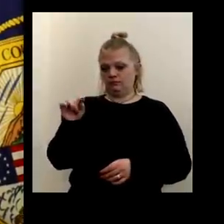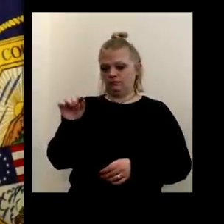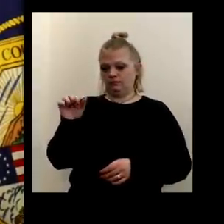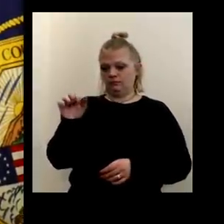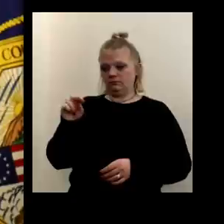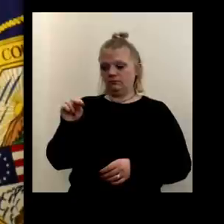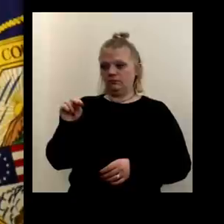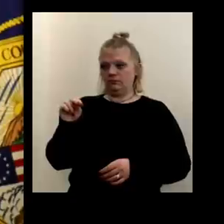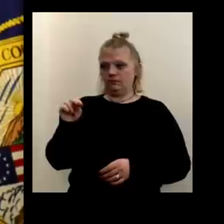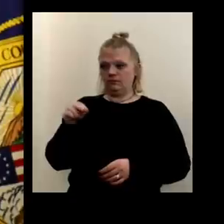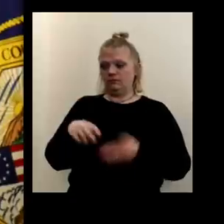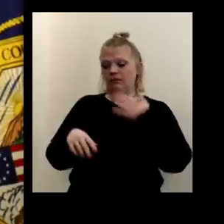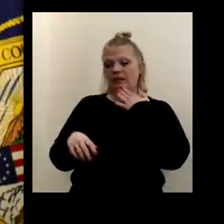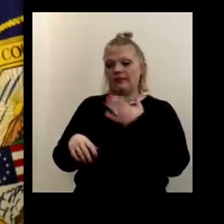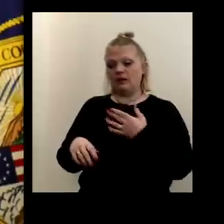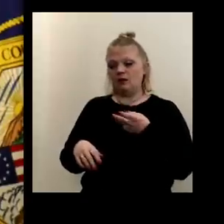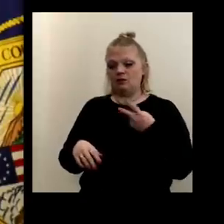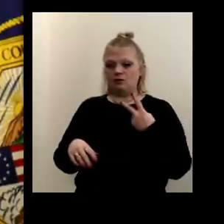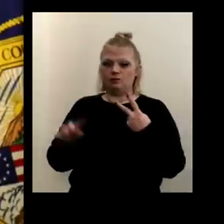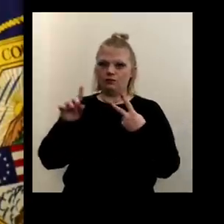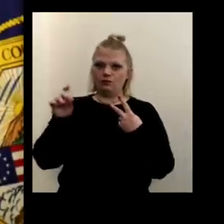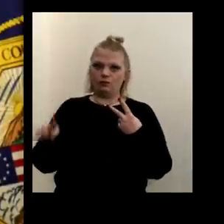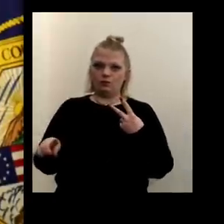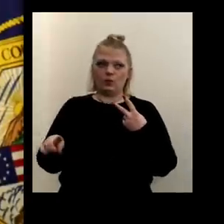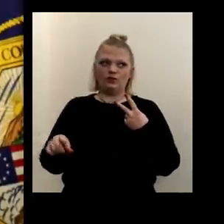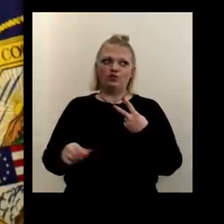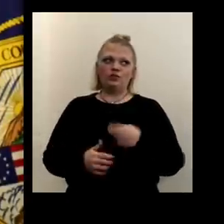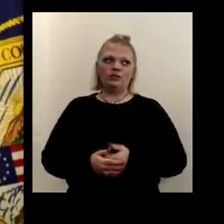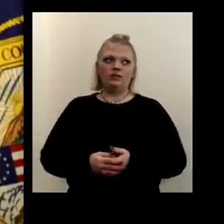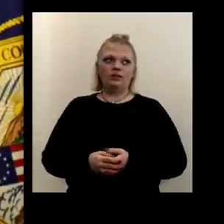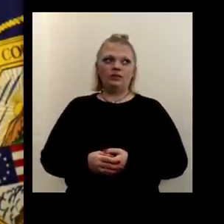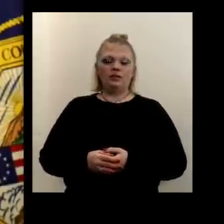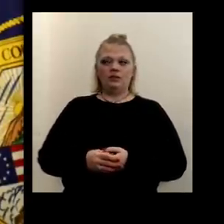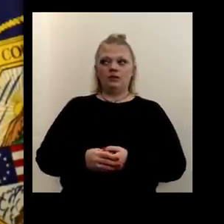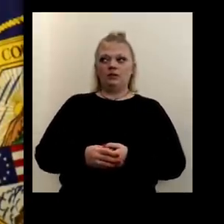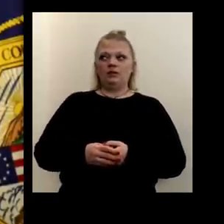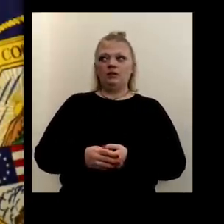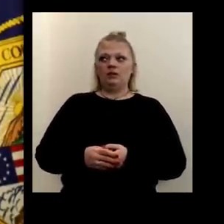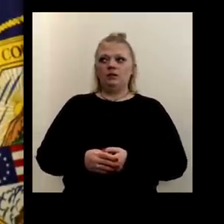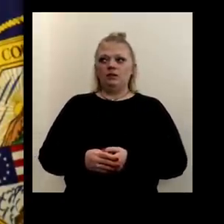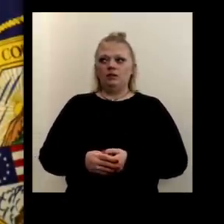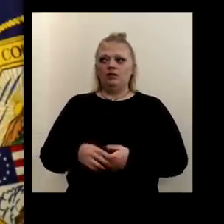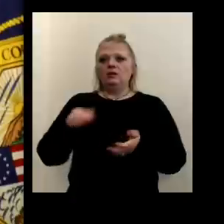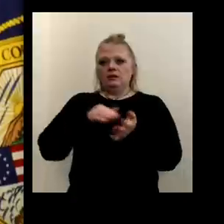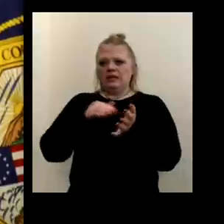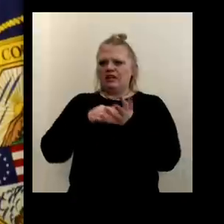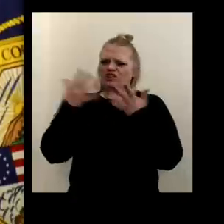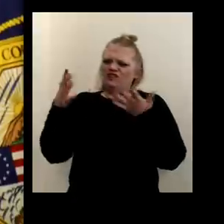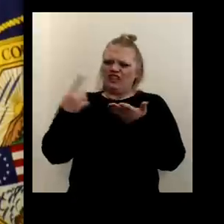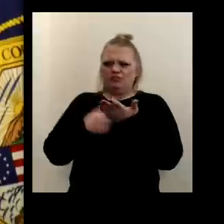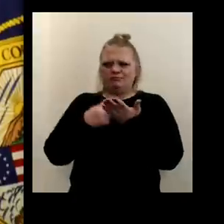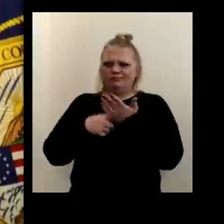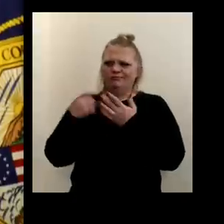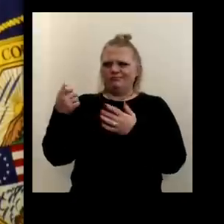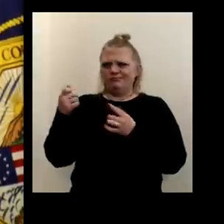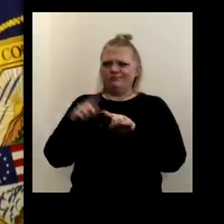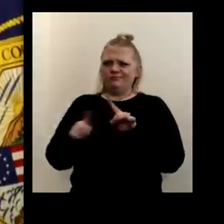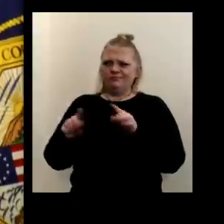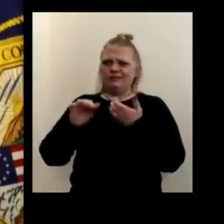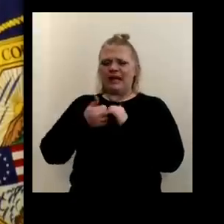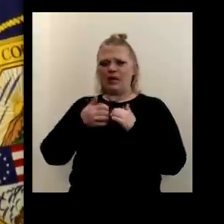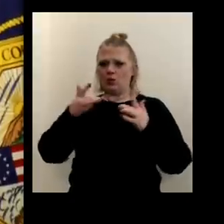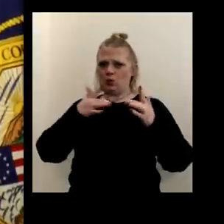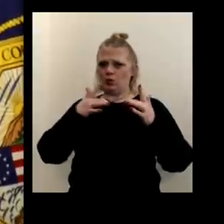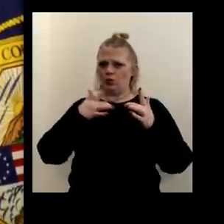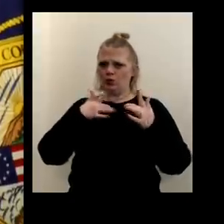Uh, thanks, Mark. two questions here. One, and, uh, Dr. Burstein did address this a little bit. How concerned